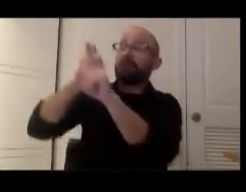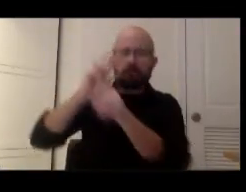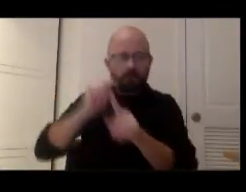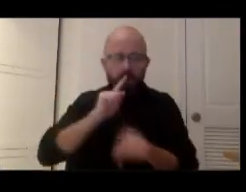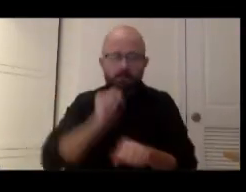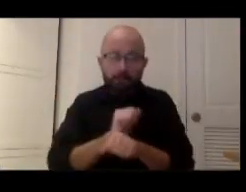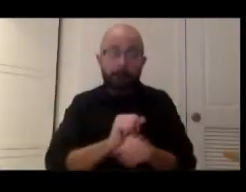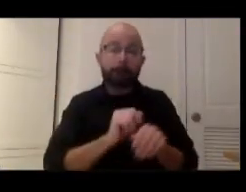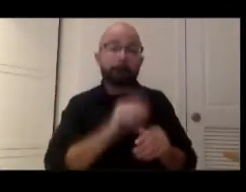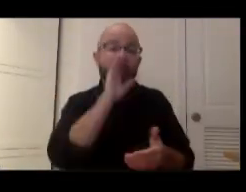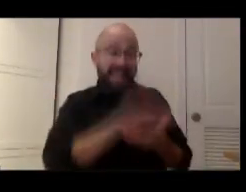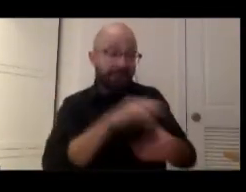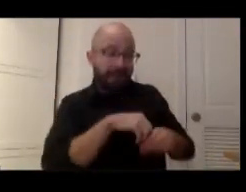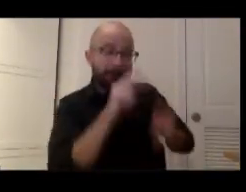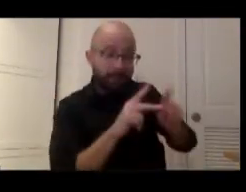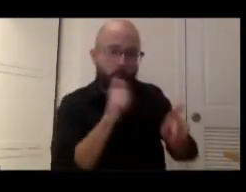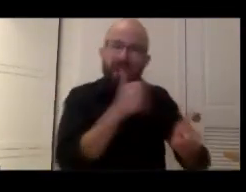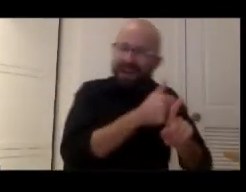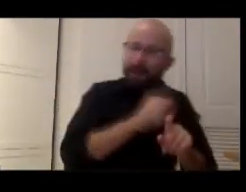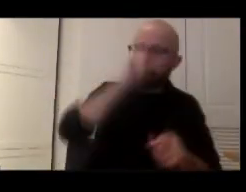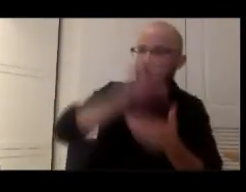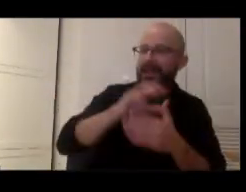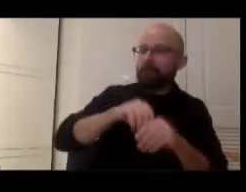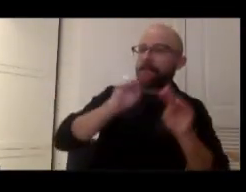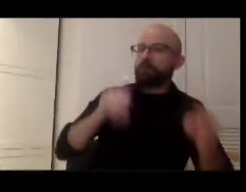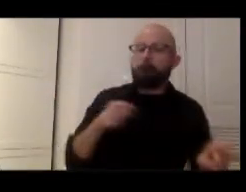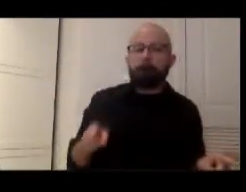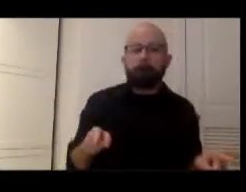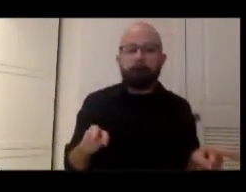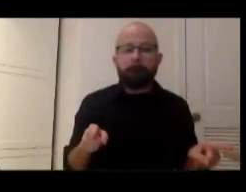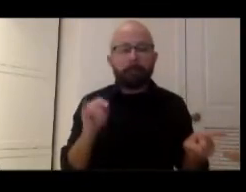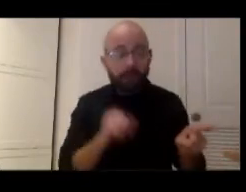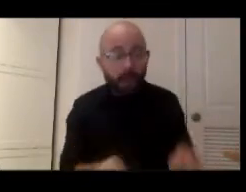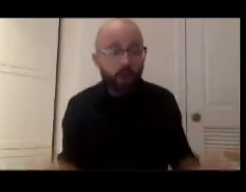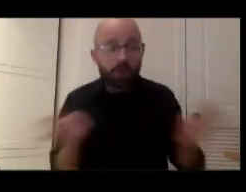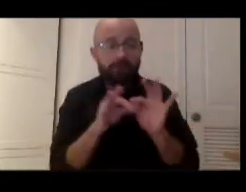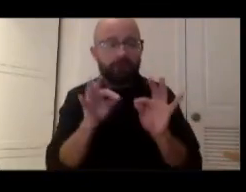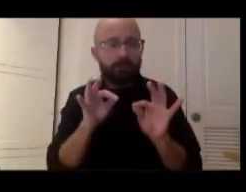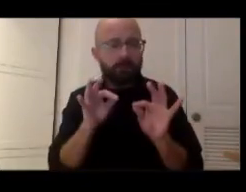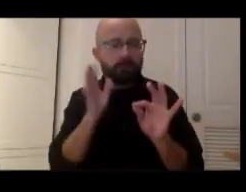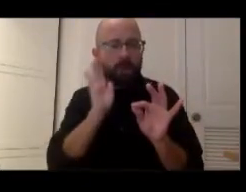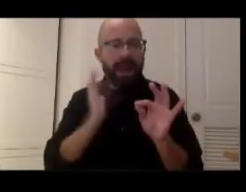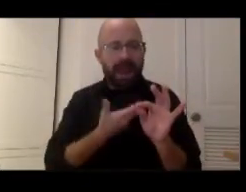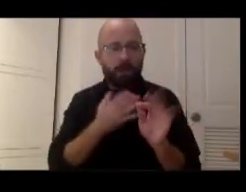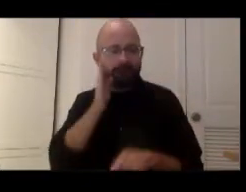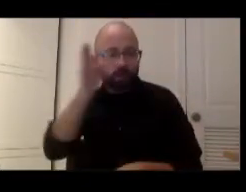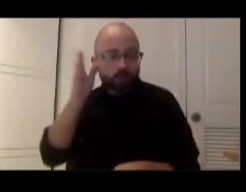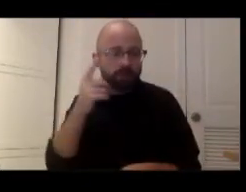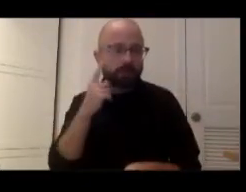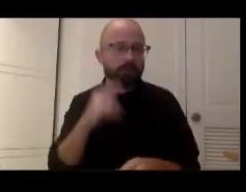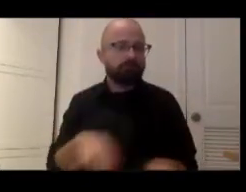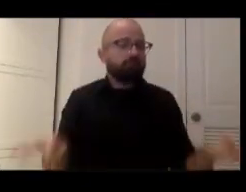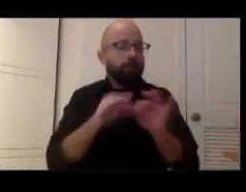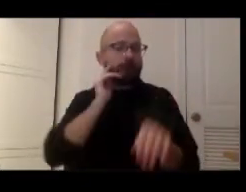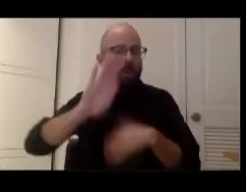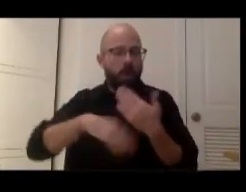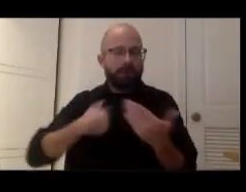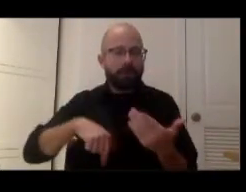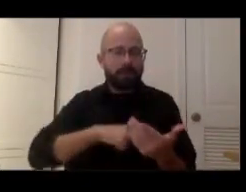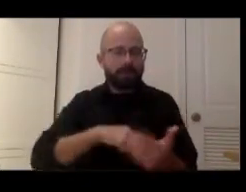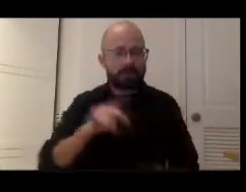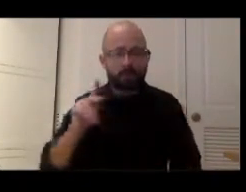museum and that connection is really crucial to our uh future and to all of us yeah very nice well said